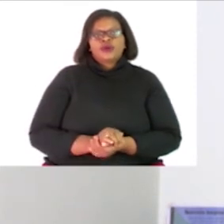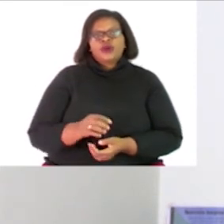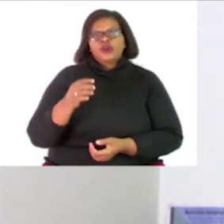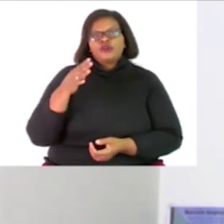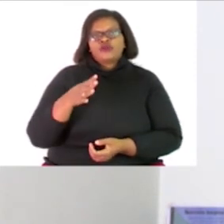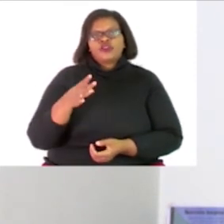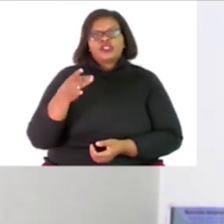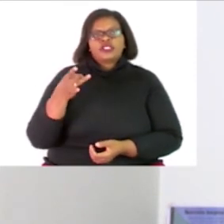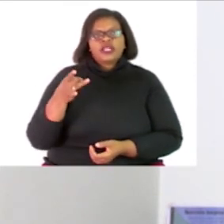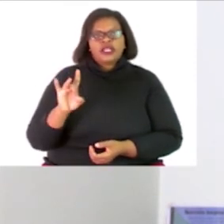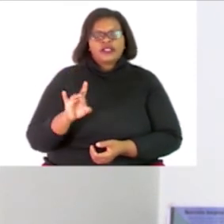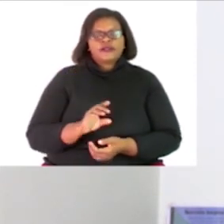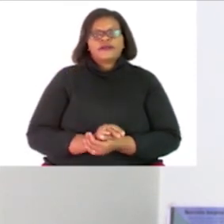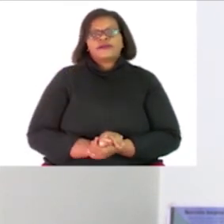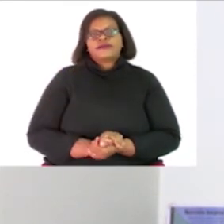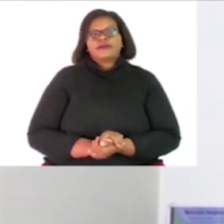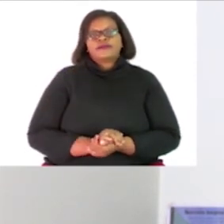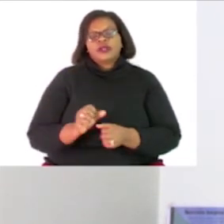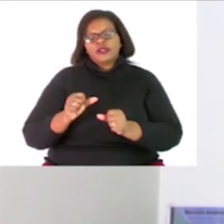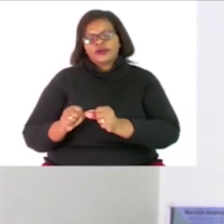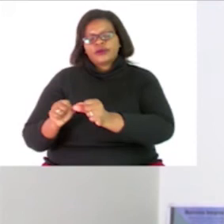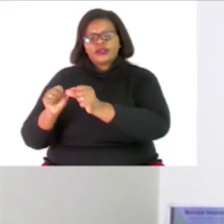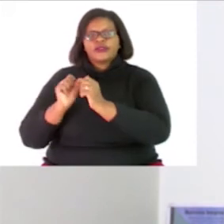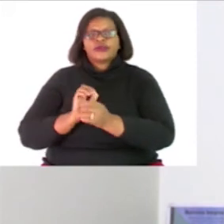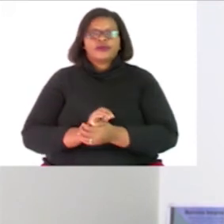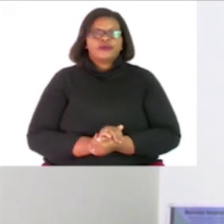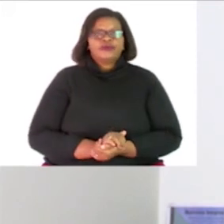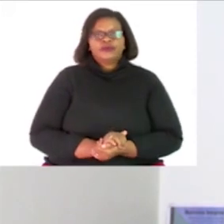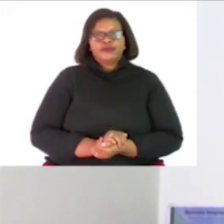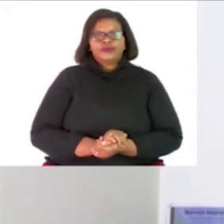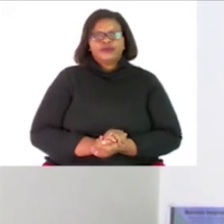forty eight and we can continue